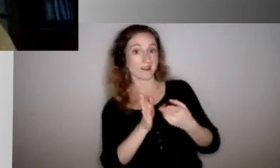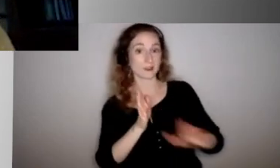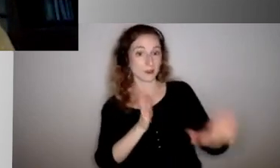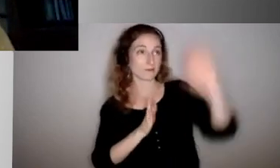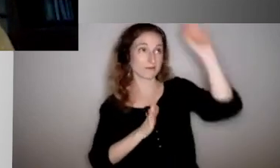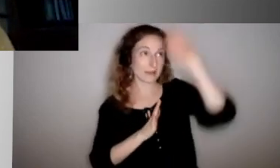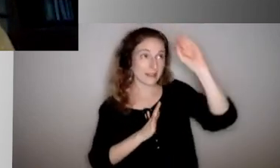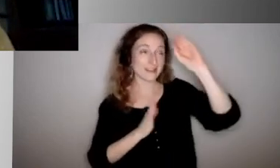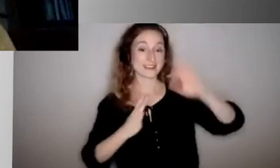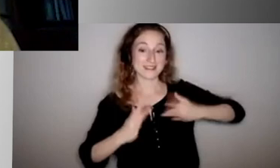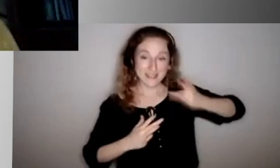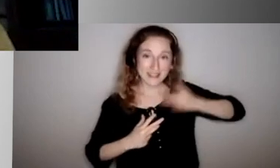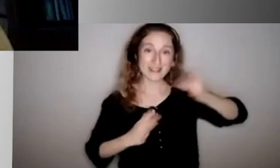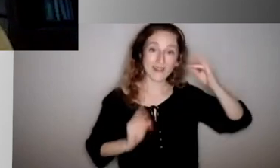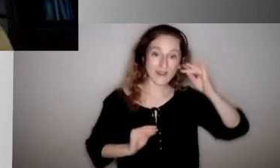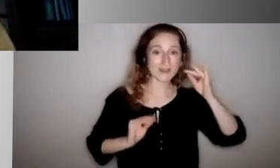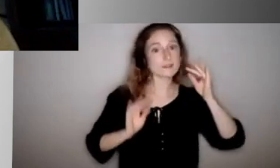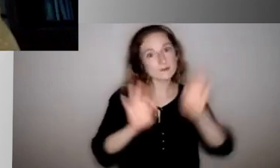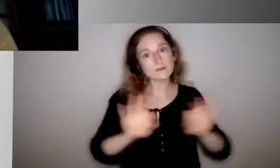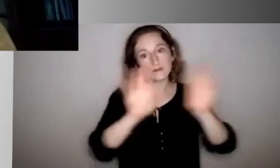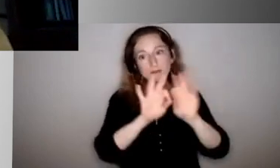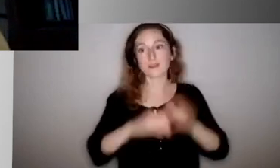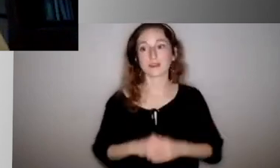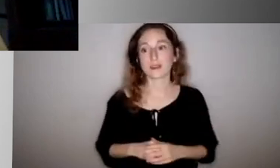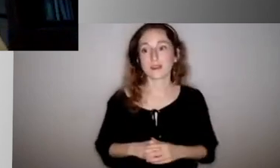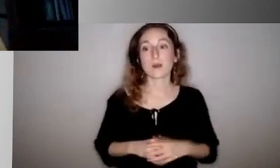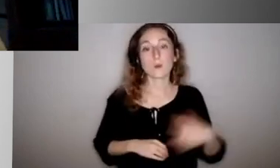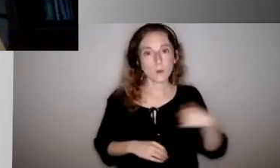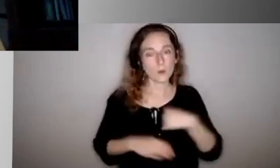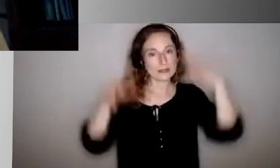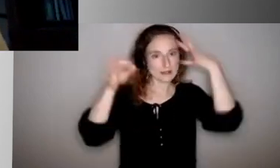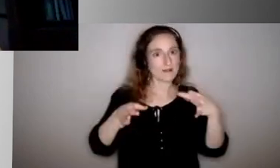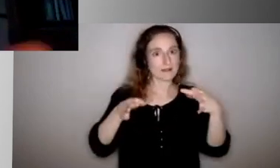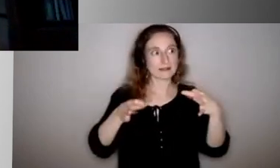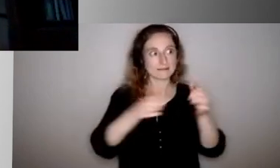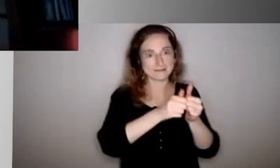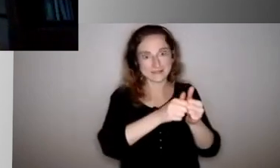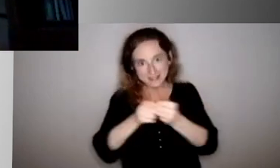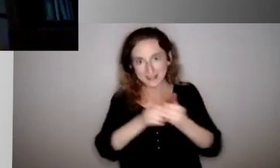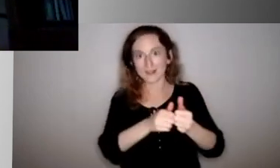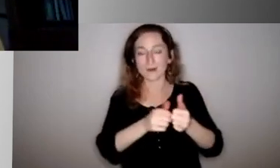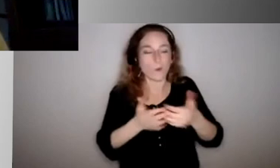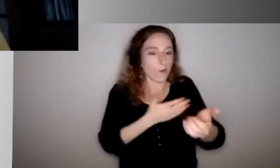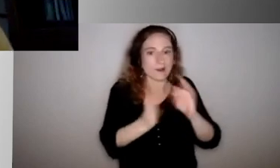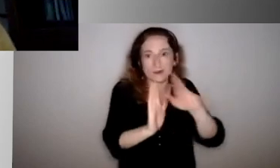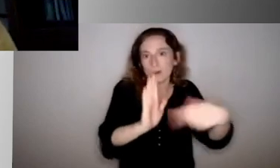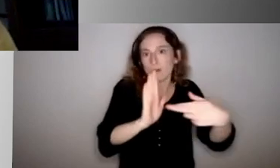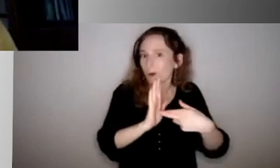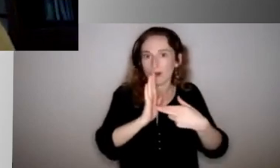feelings about this. And, you know, I think it was said earlier, you we definitely are all in this together, whatever role we're playing in this.